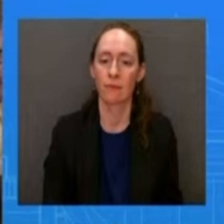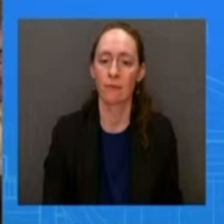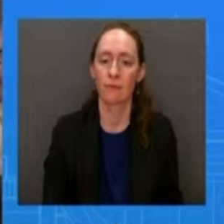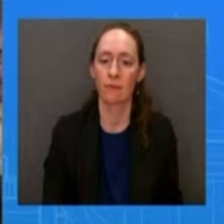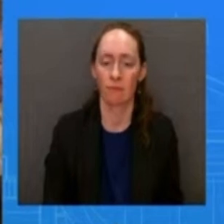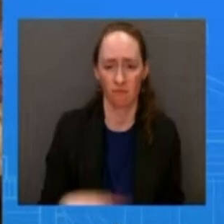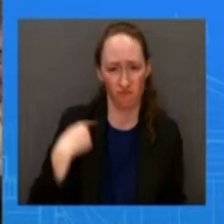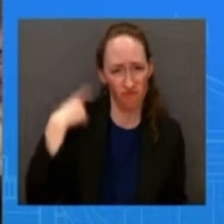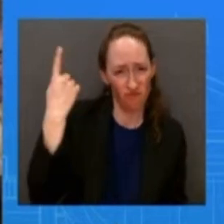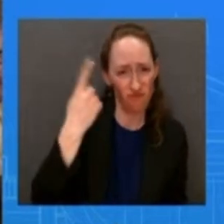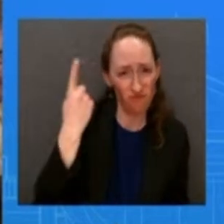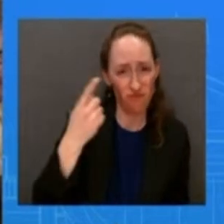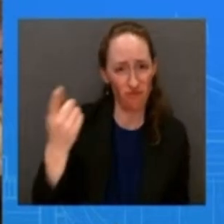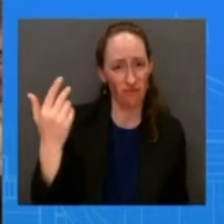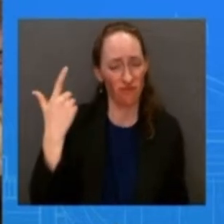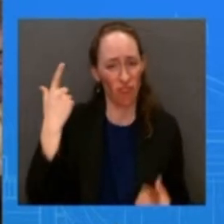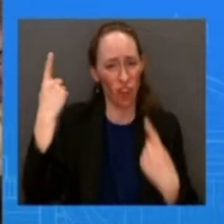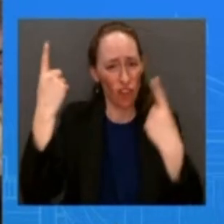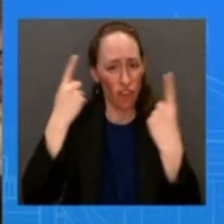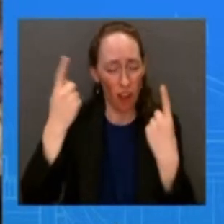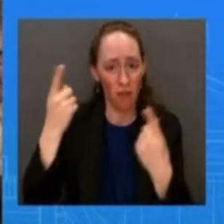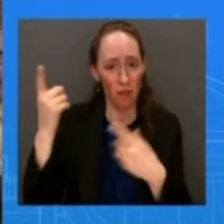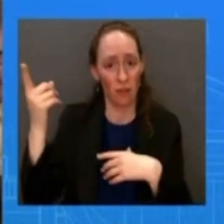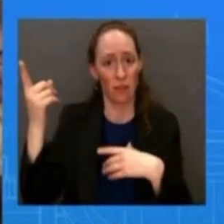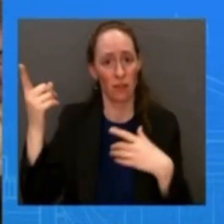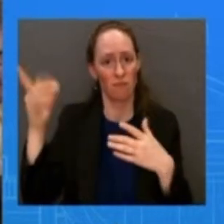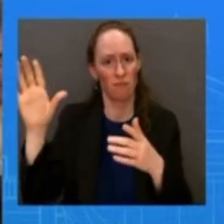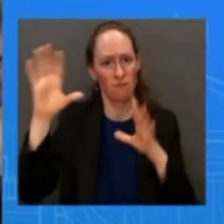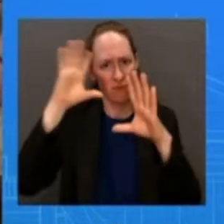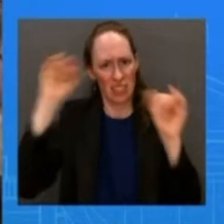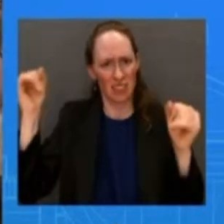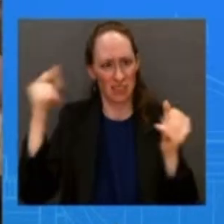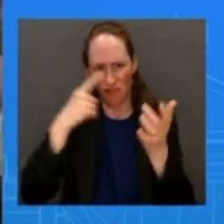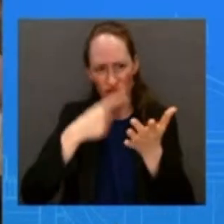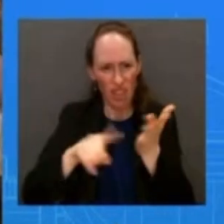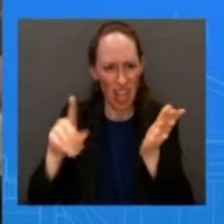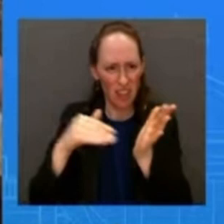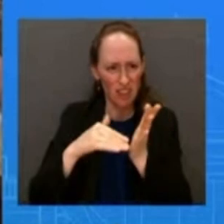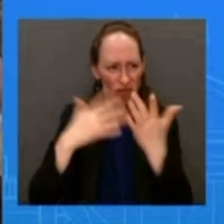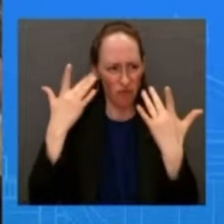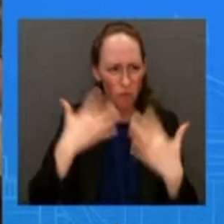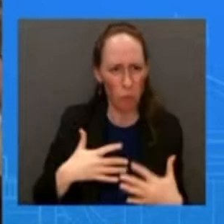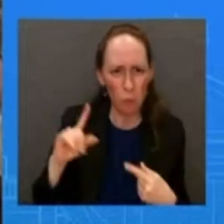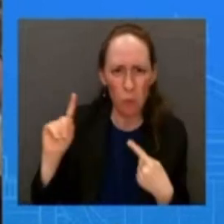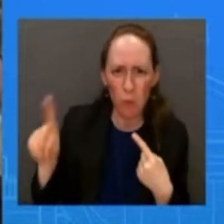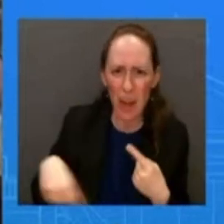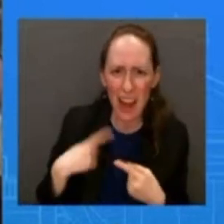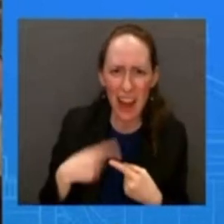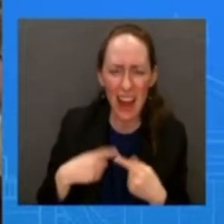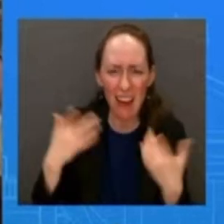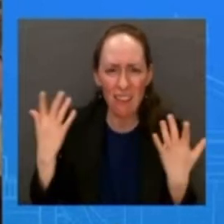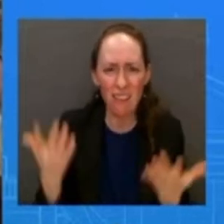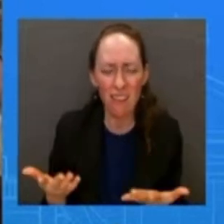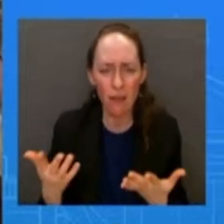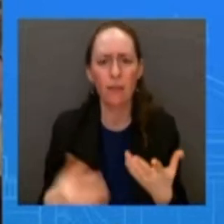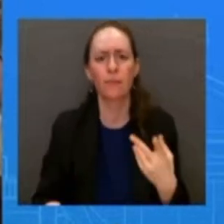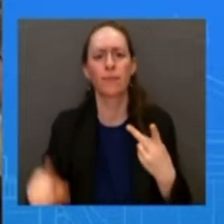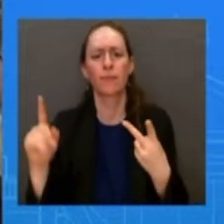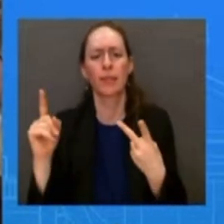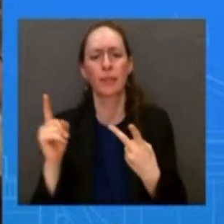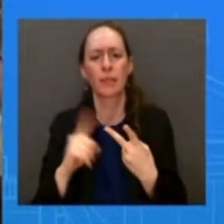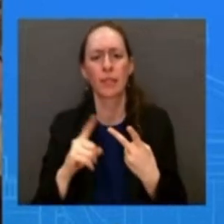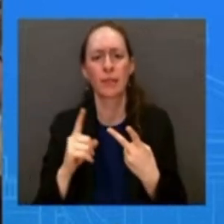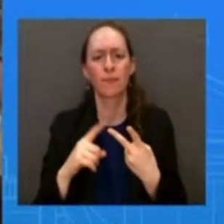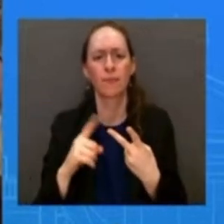physical and the other question is uh do you have any information on what other foreign leaders he might meet in poland beyond the eastern